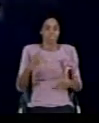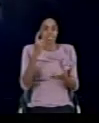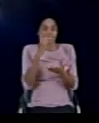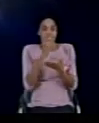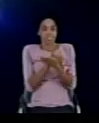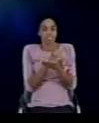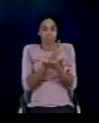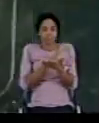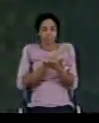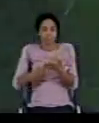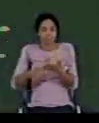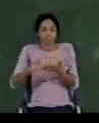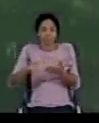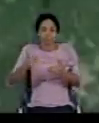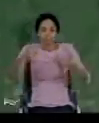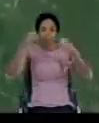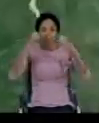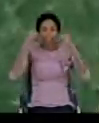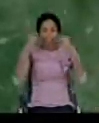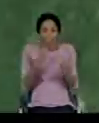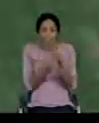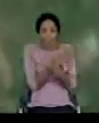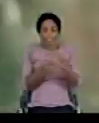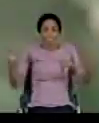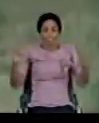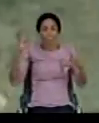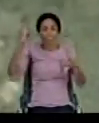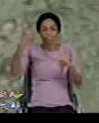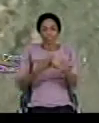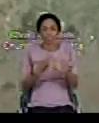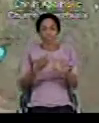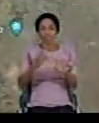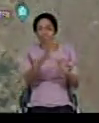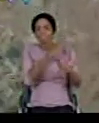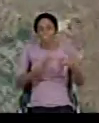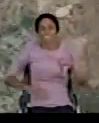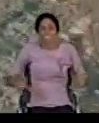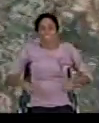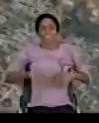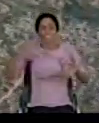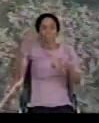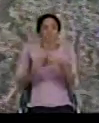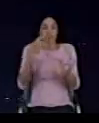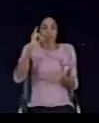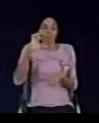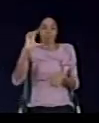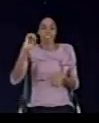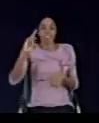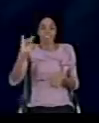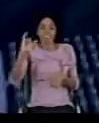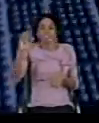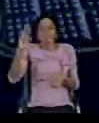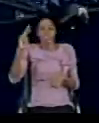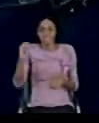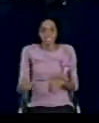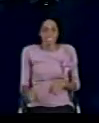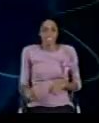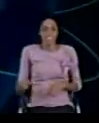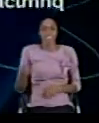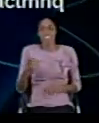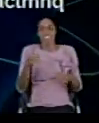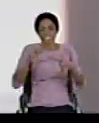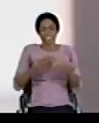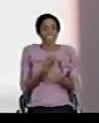Deliverance from Christ. Live from Elori Quarra State. And shadow to fly across the world. There's satellite,